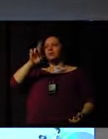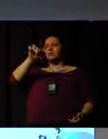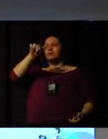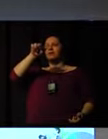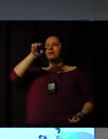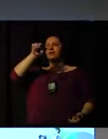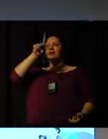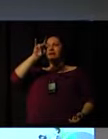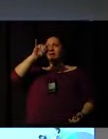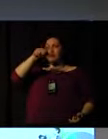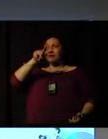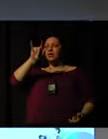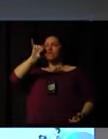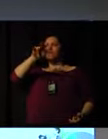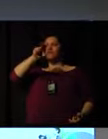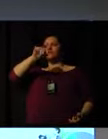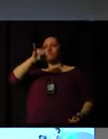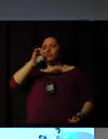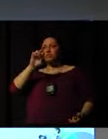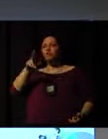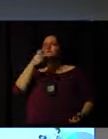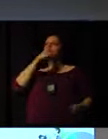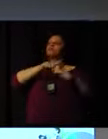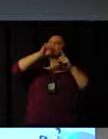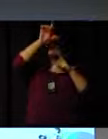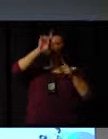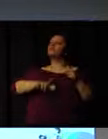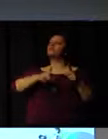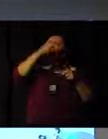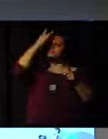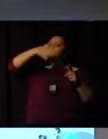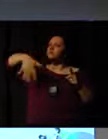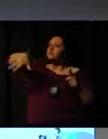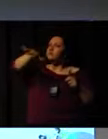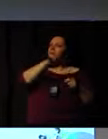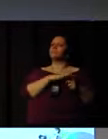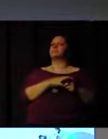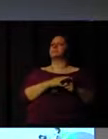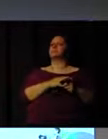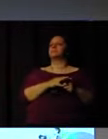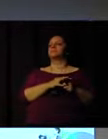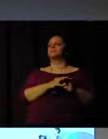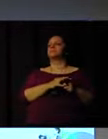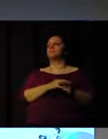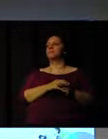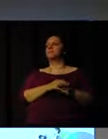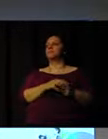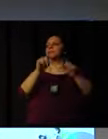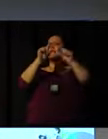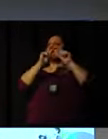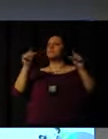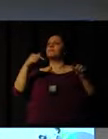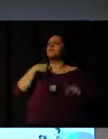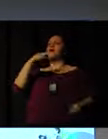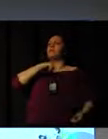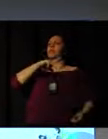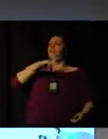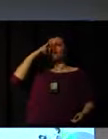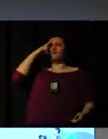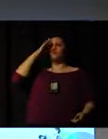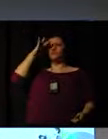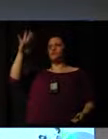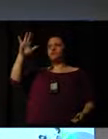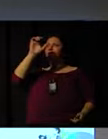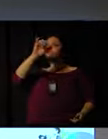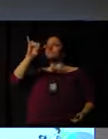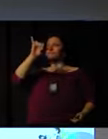the civil rights movement, the famous speech, I Have a Dream. If you look at all these people, if